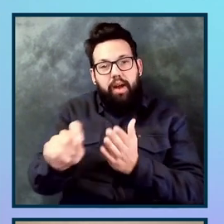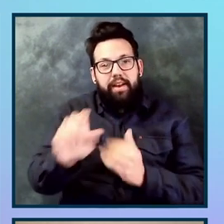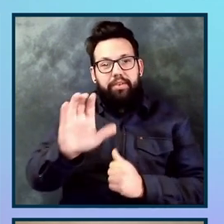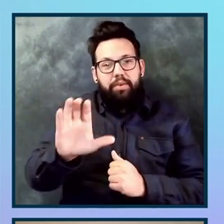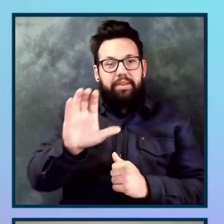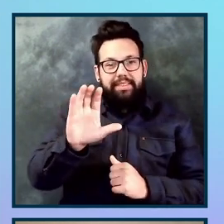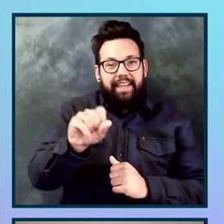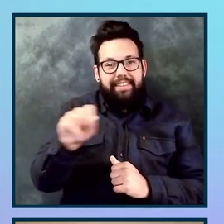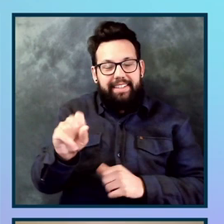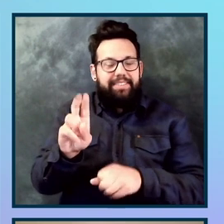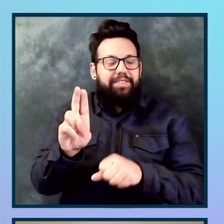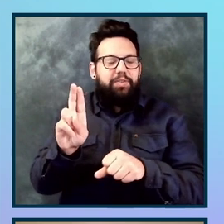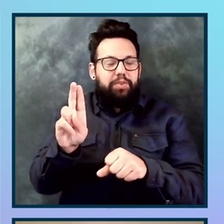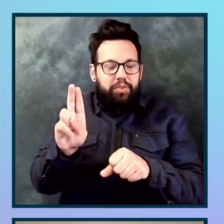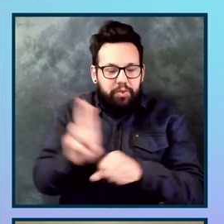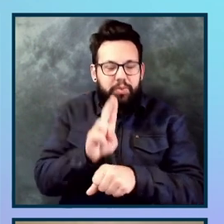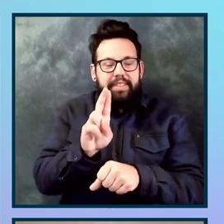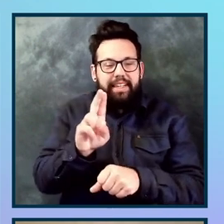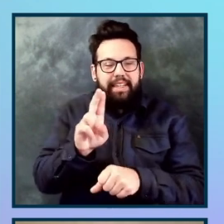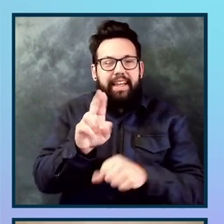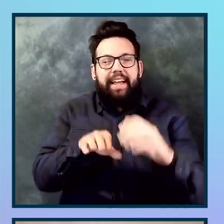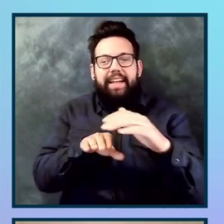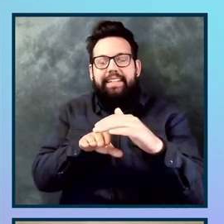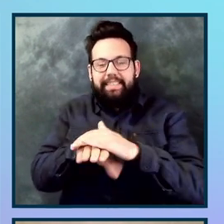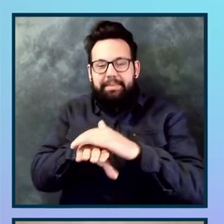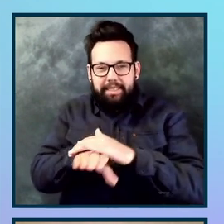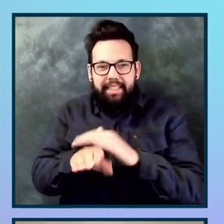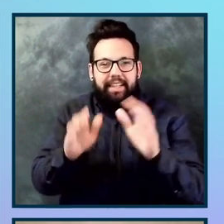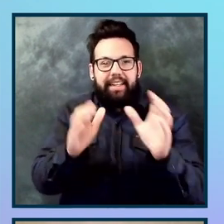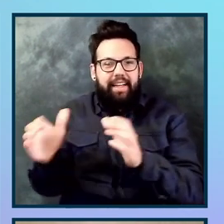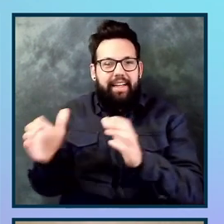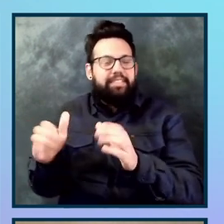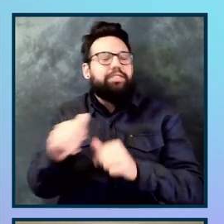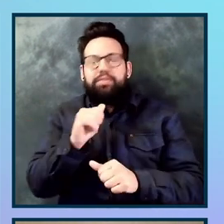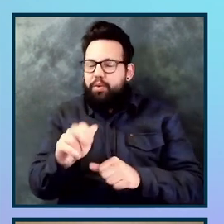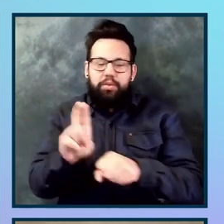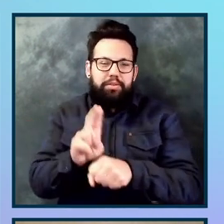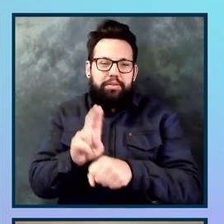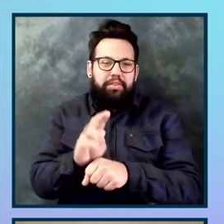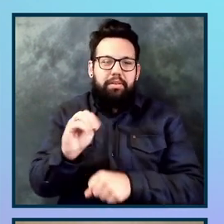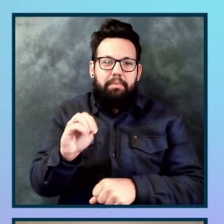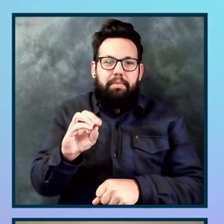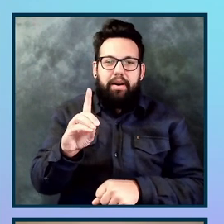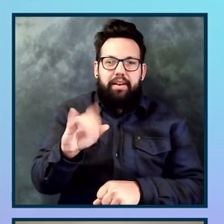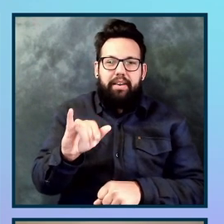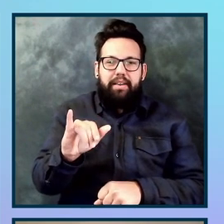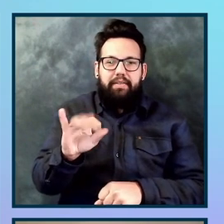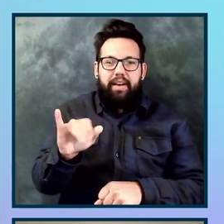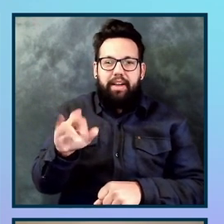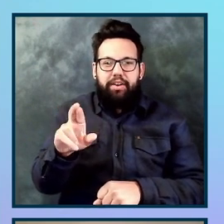these accessibility attributes rather than, uh, modifier classes. So then it forces forces you to use that from the start, which is great. Um,